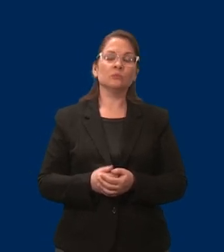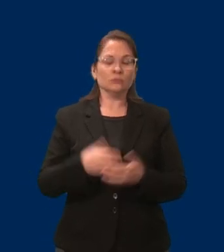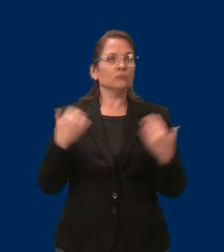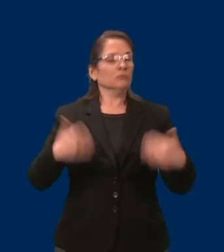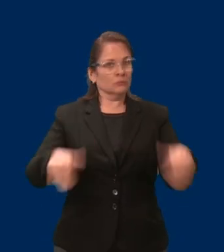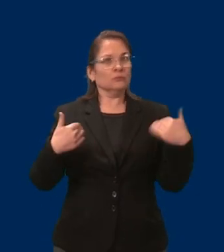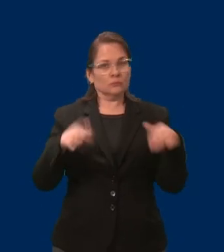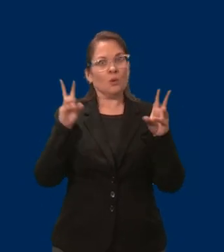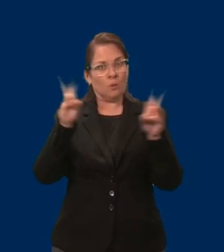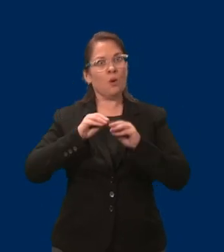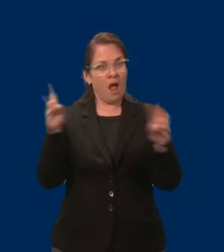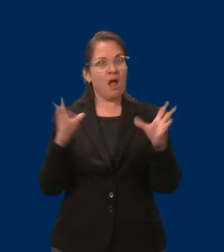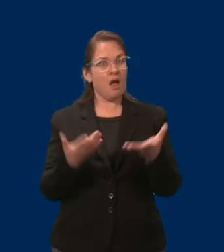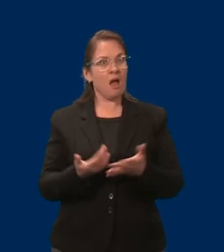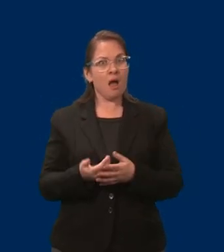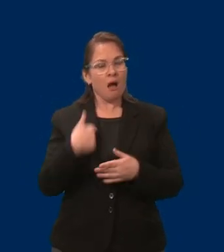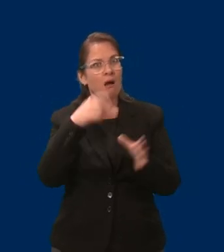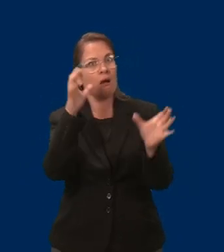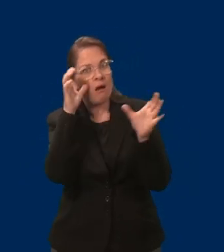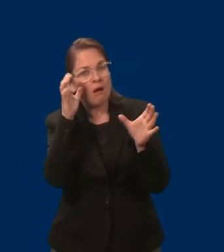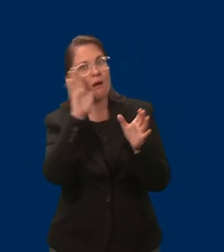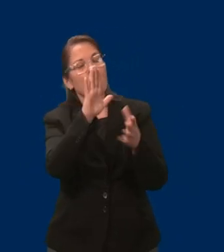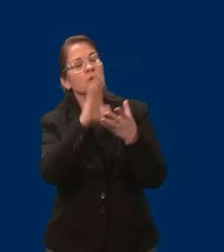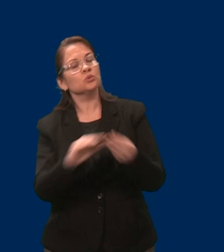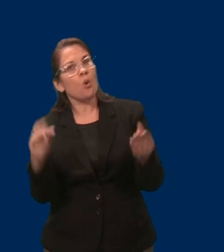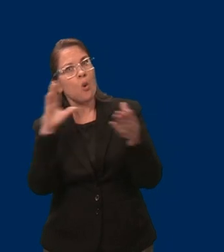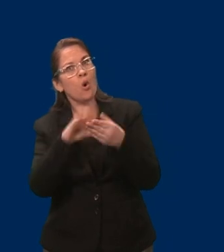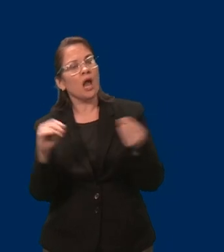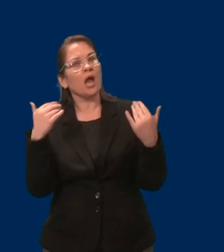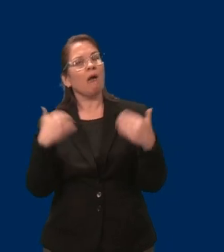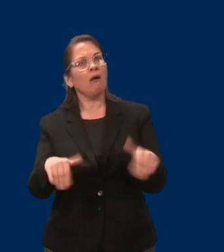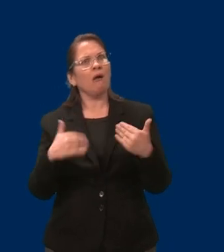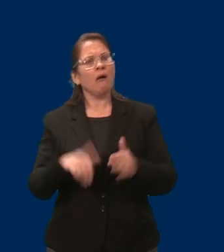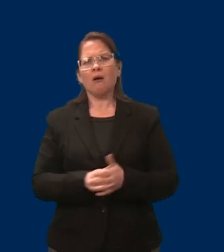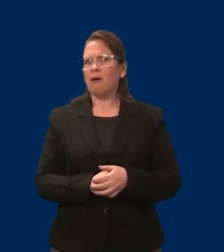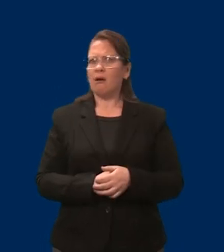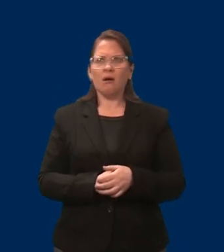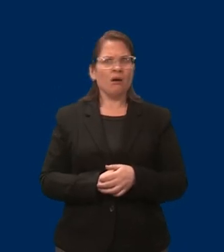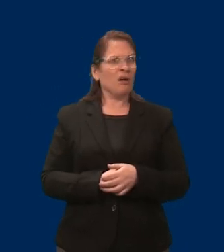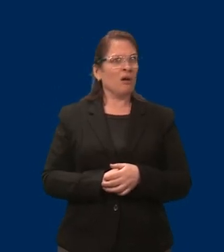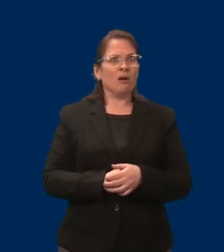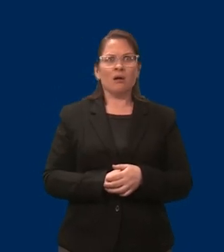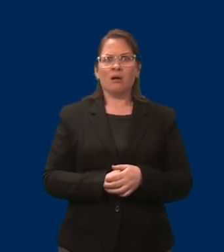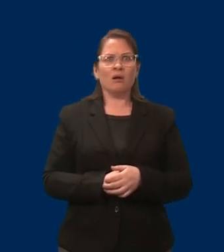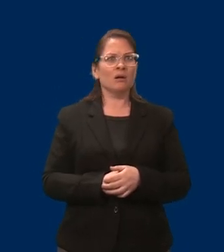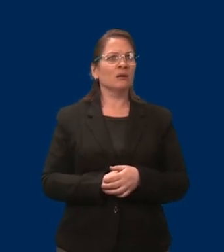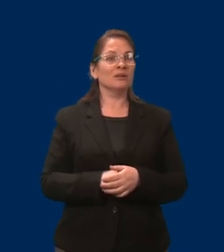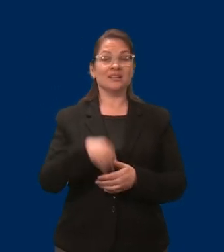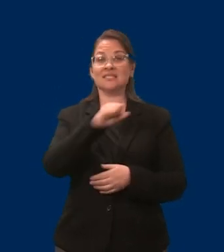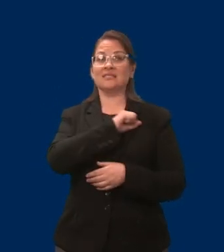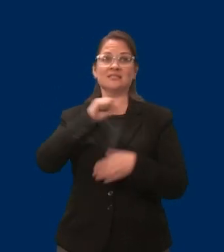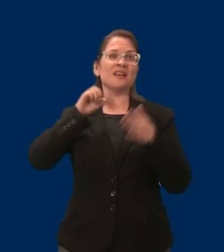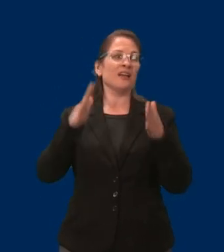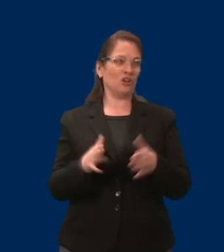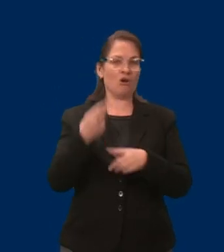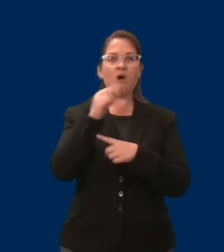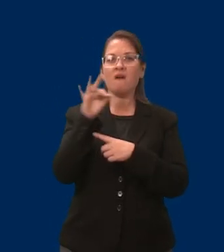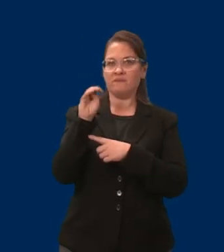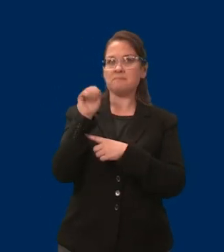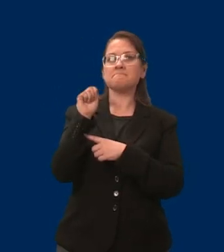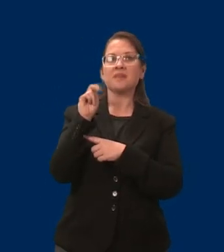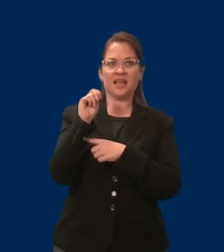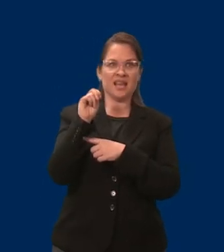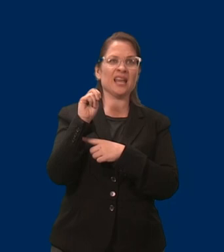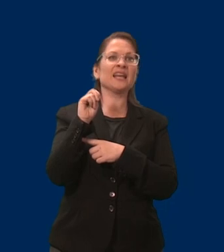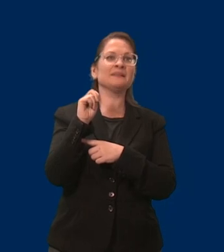that exist within our system. And so bear with me. I'm John Hoffman. I represent Senate District 34, Coon Rapids, Champlin, Brooklyn